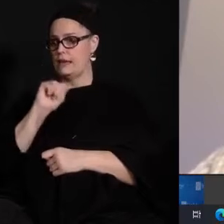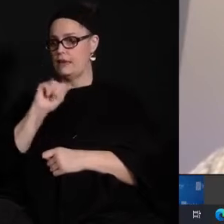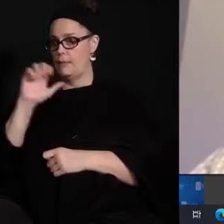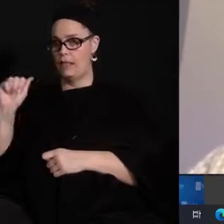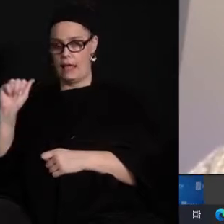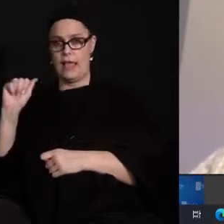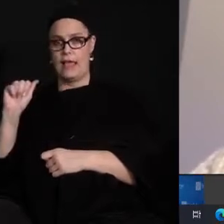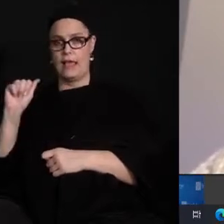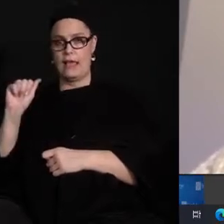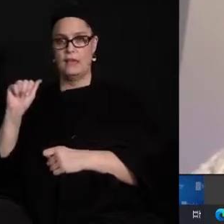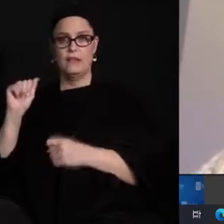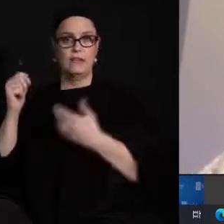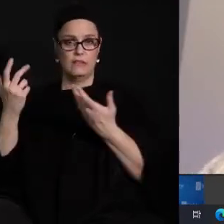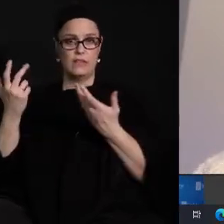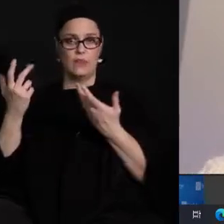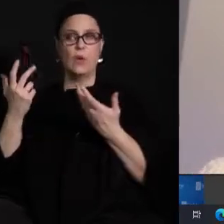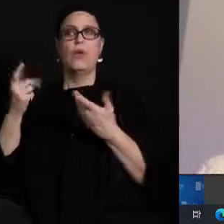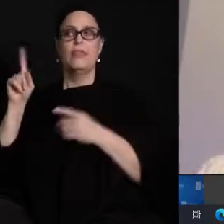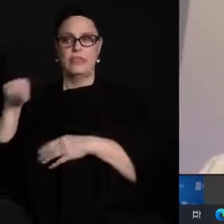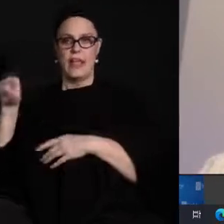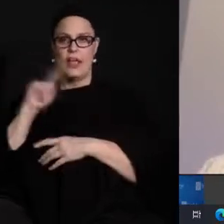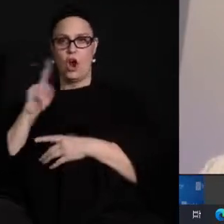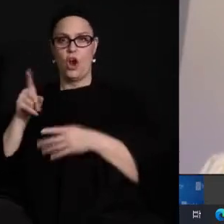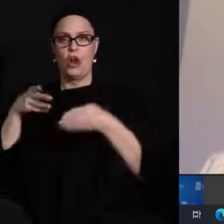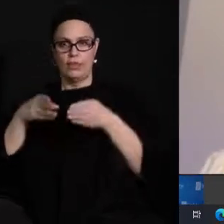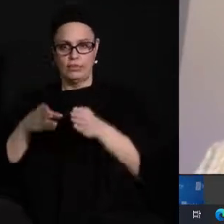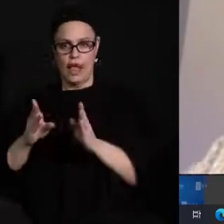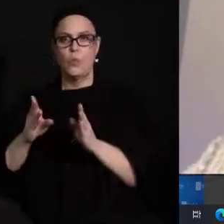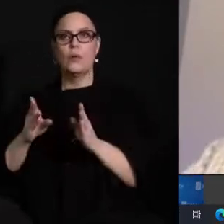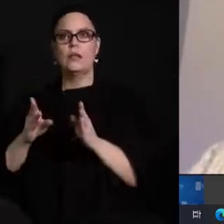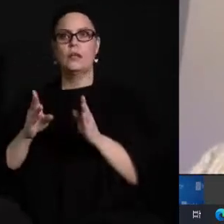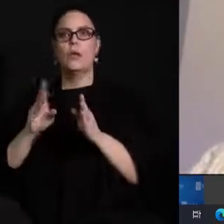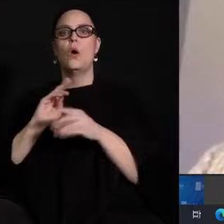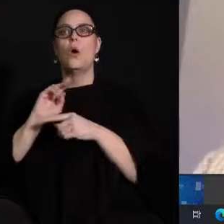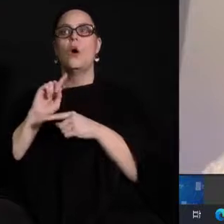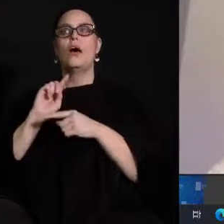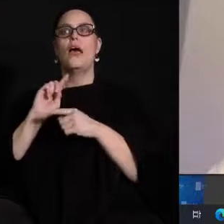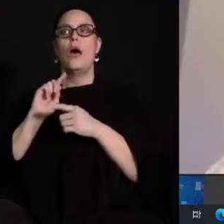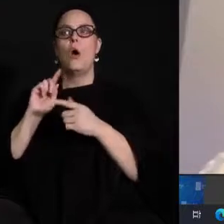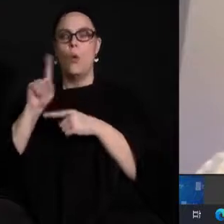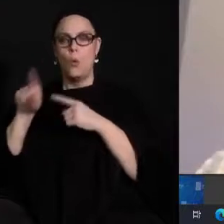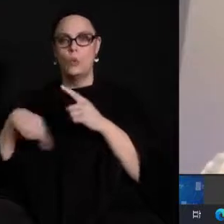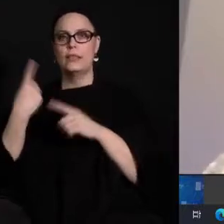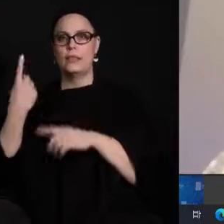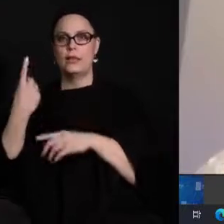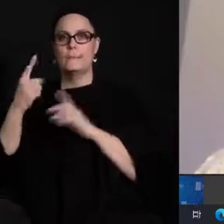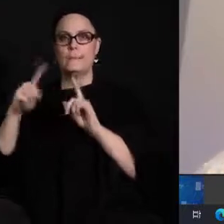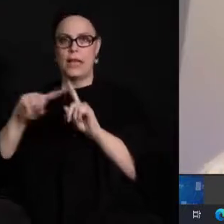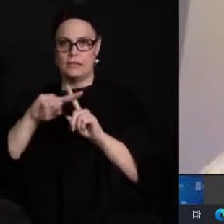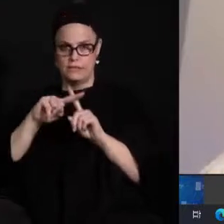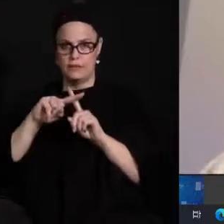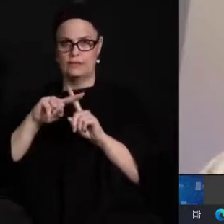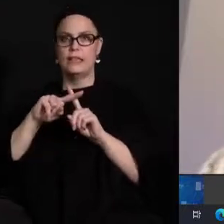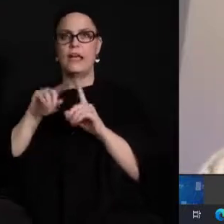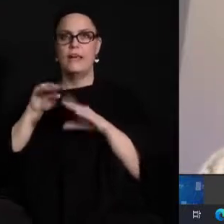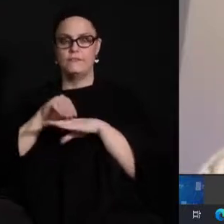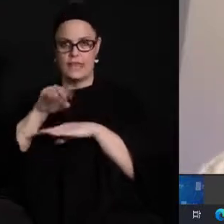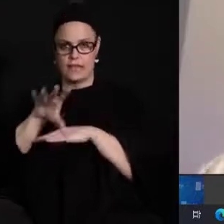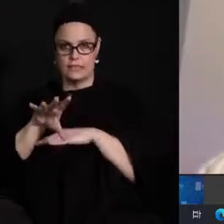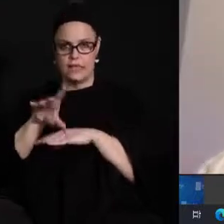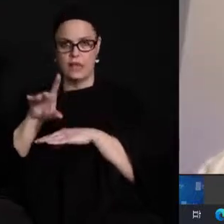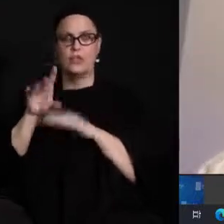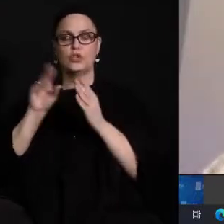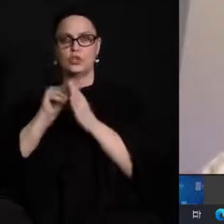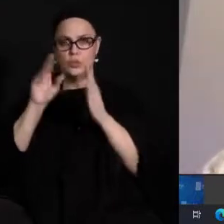clearinghouse is actually allowing this to only positively affect the students standing academically it would not negatively